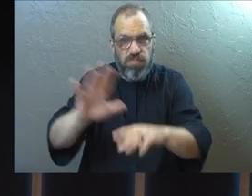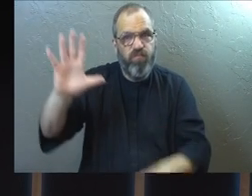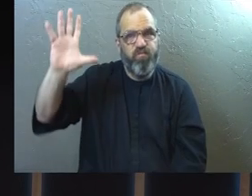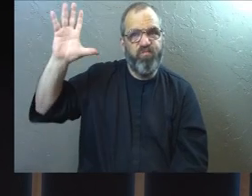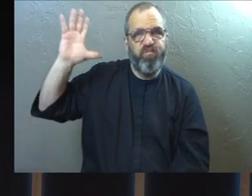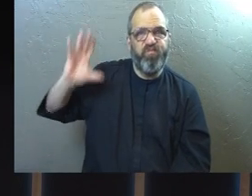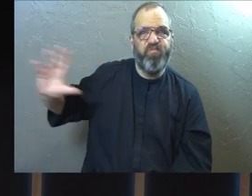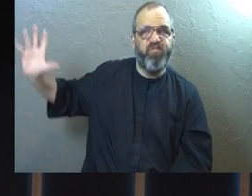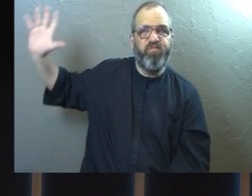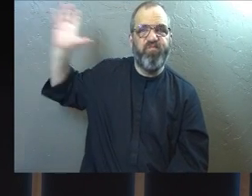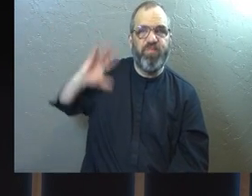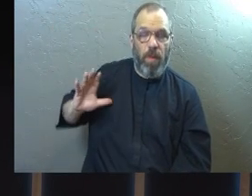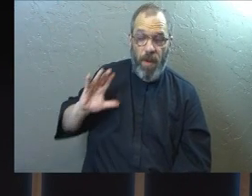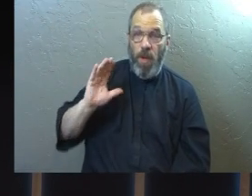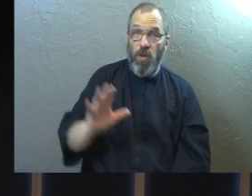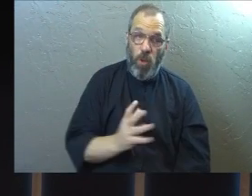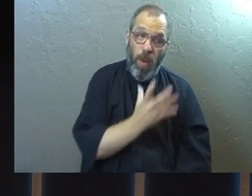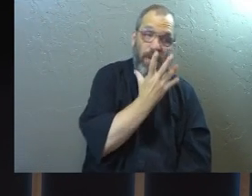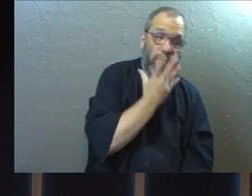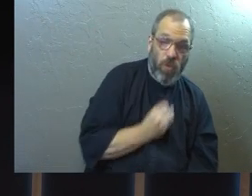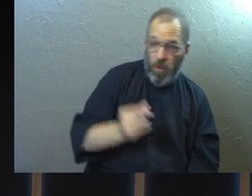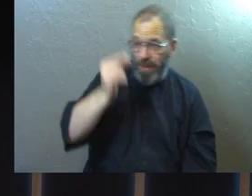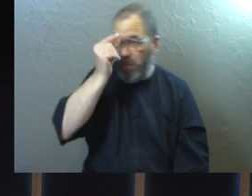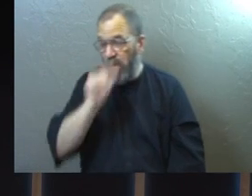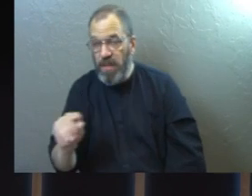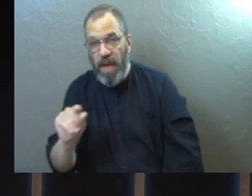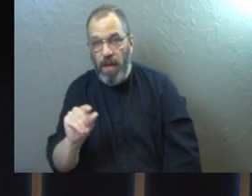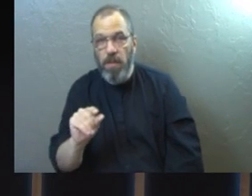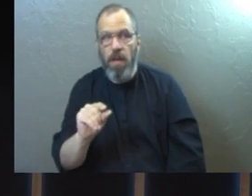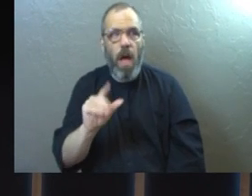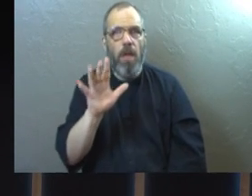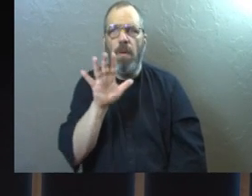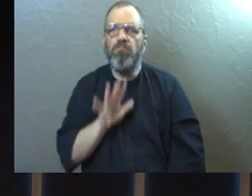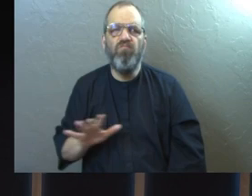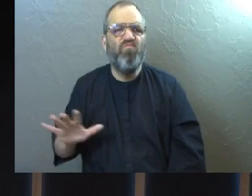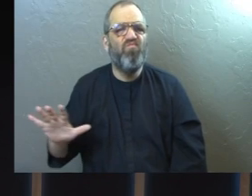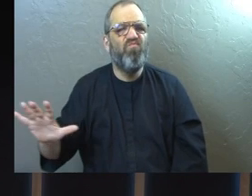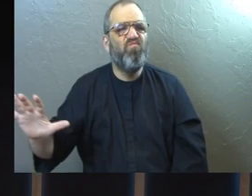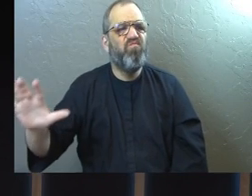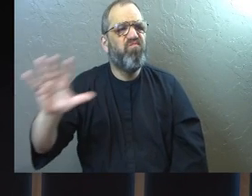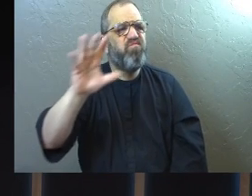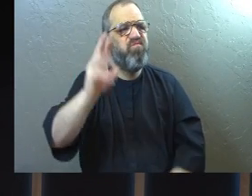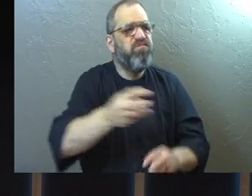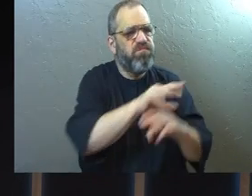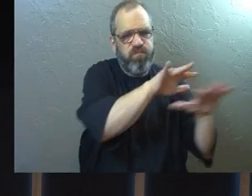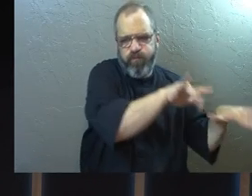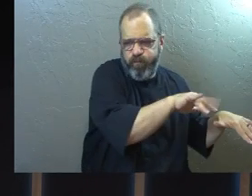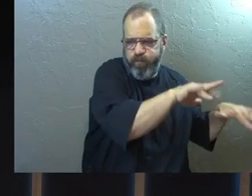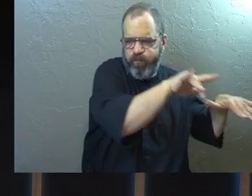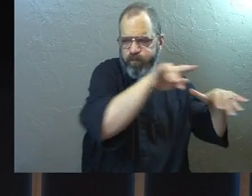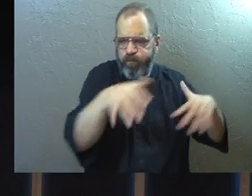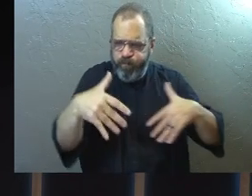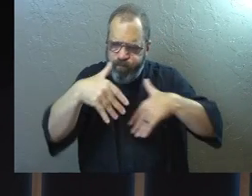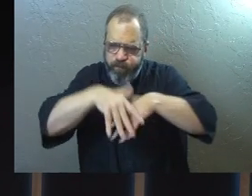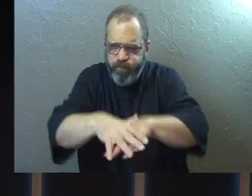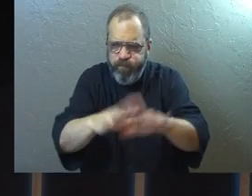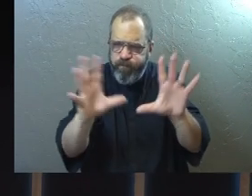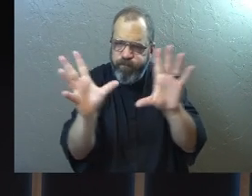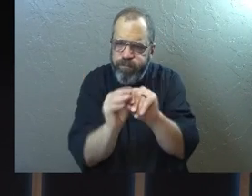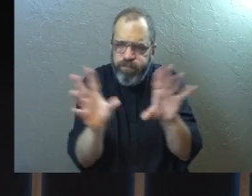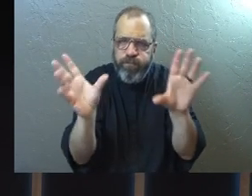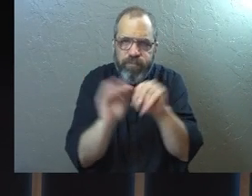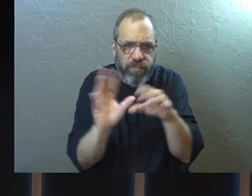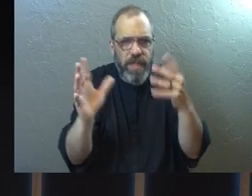days. So not only did you have Jews and Gentiles, but you had people from all over the world, all would convene there at